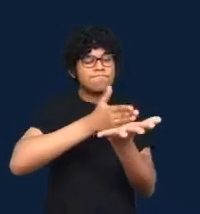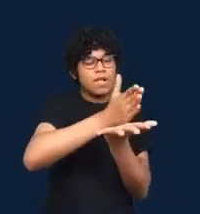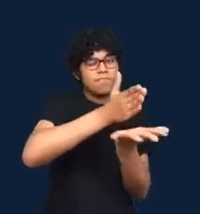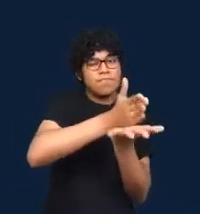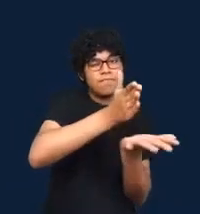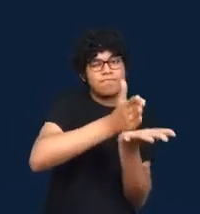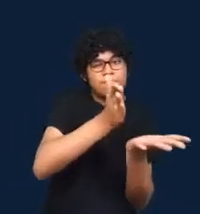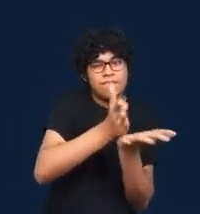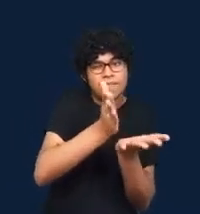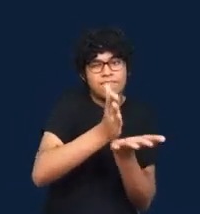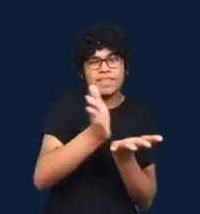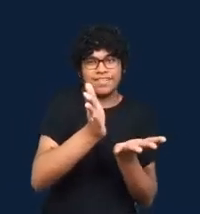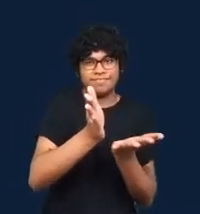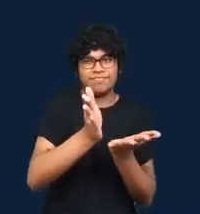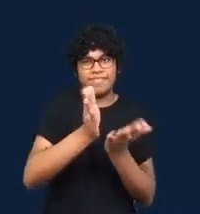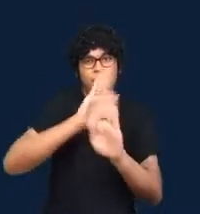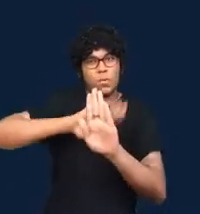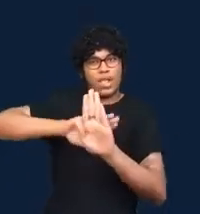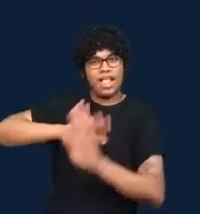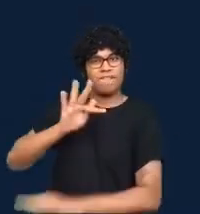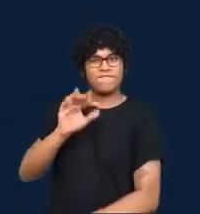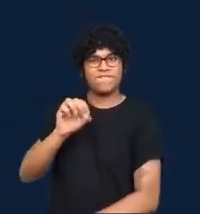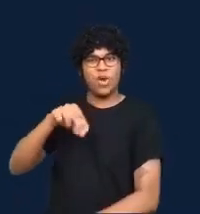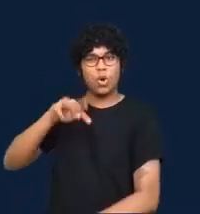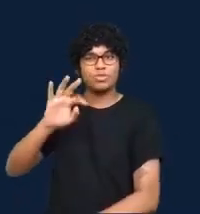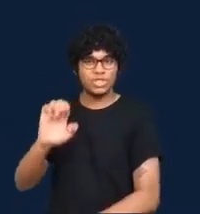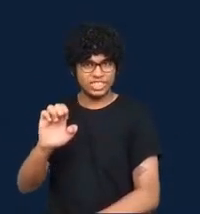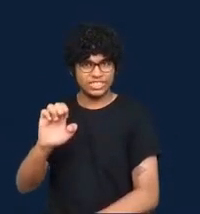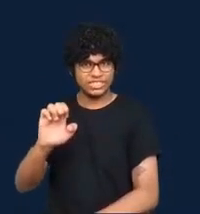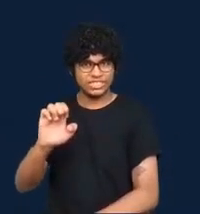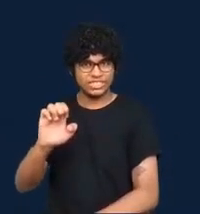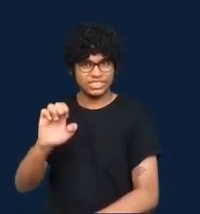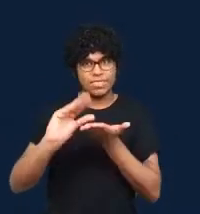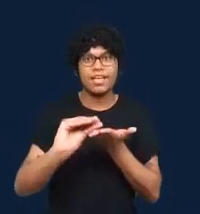regimes such as those associated with big data.